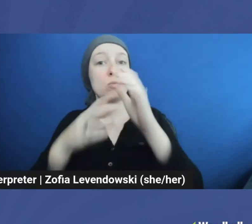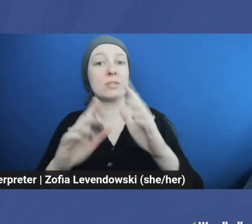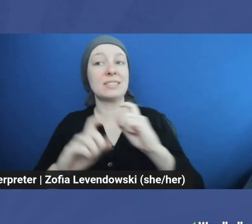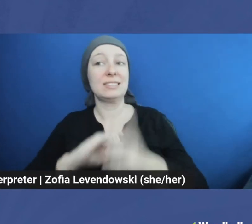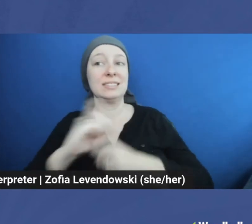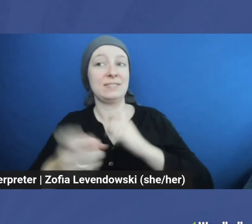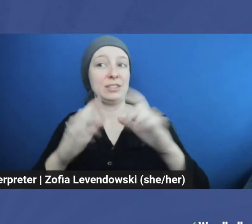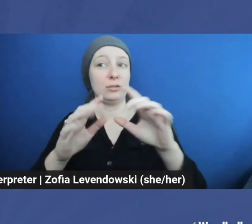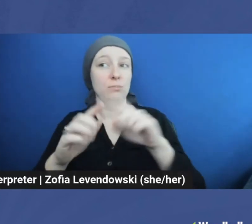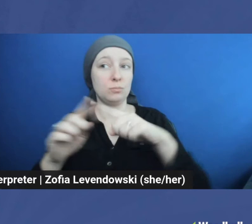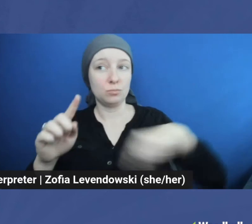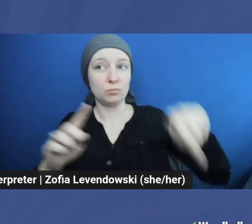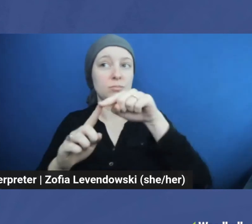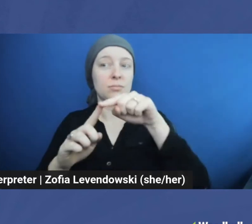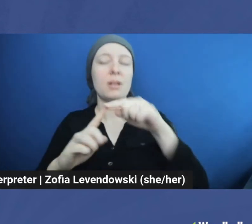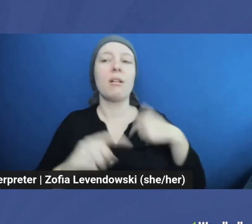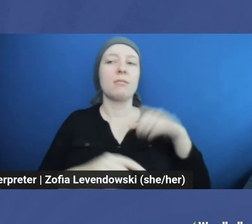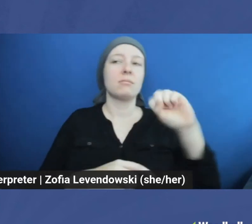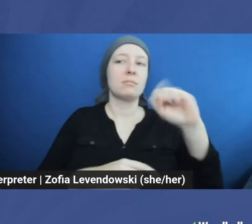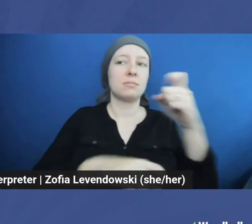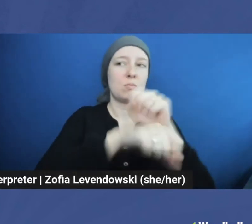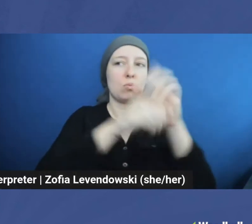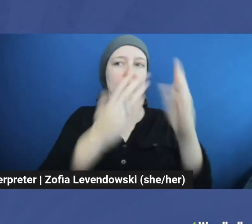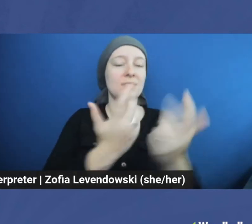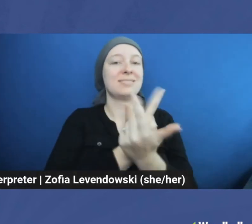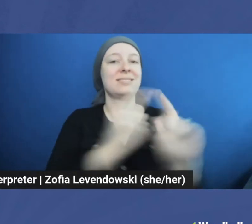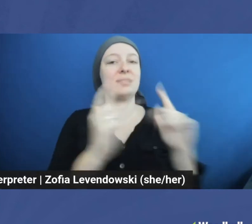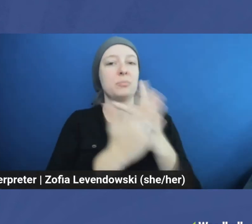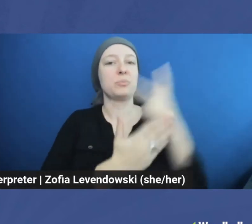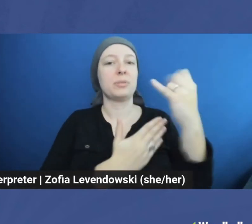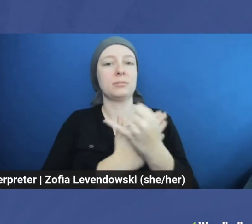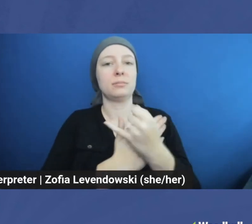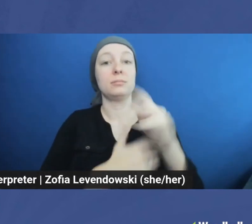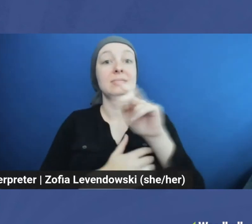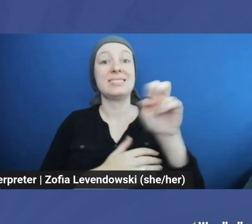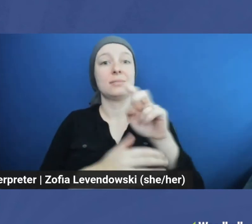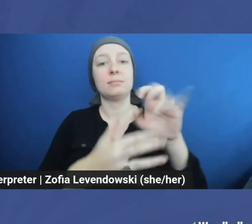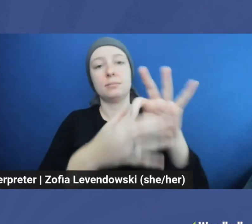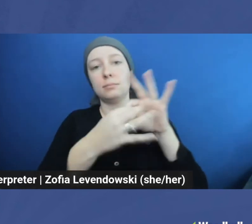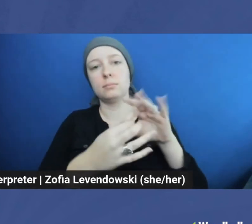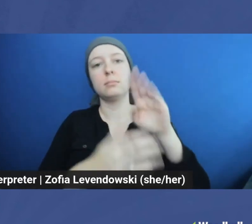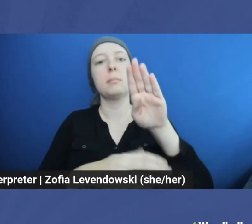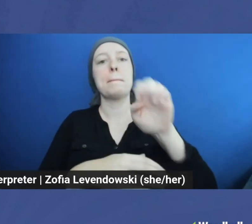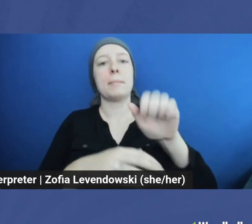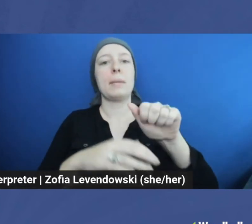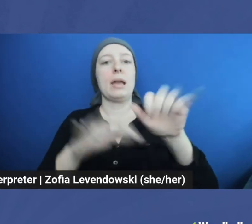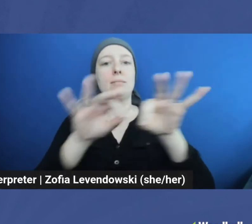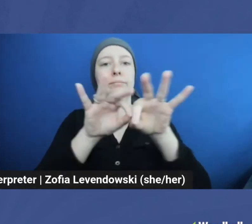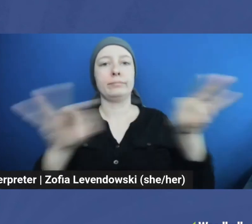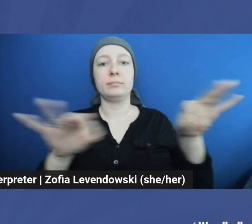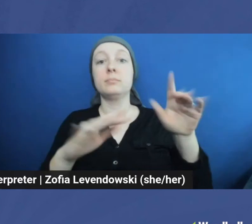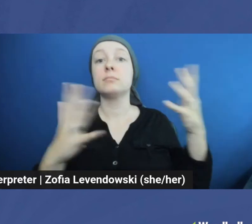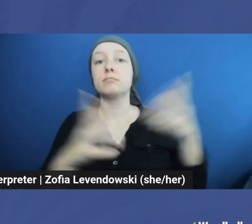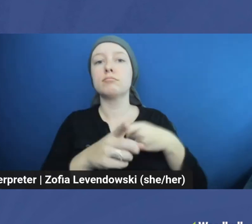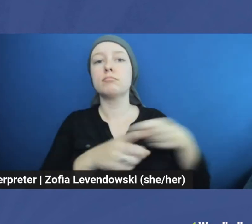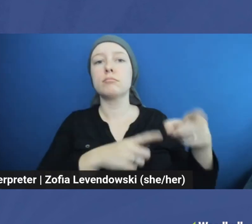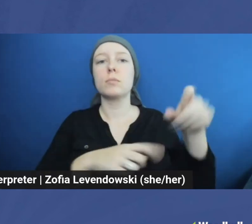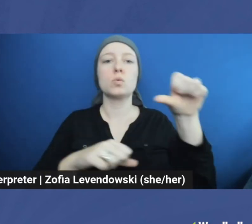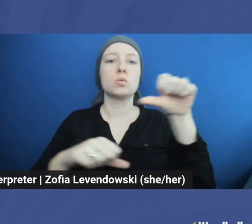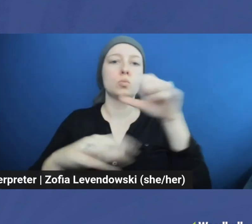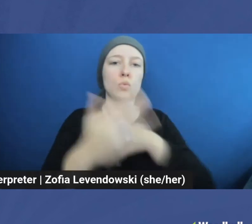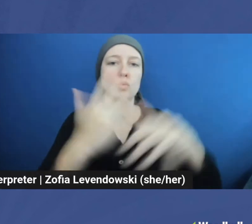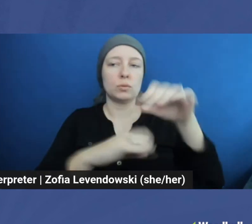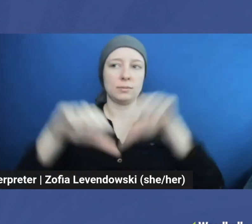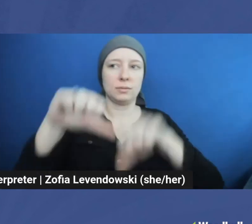Liberation Project. Kiki earned her bachelor's degree in social science and is a writer, sex worker,